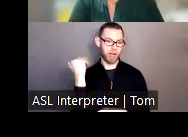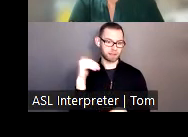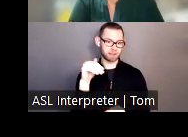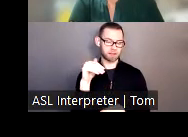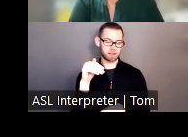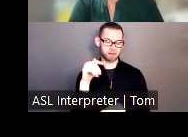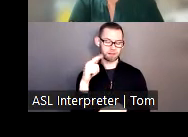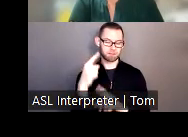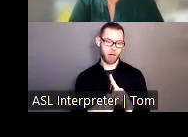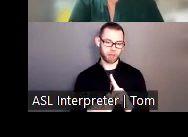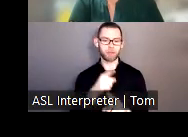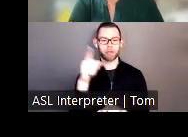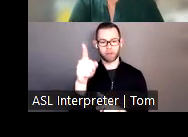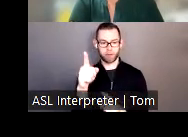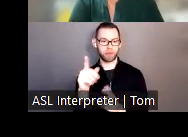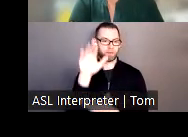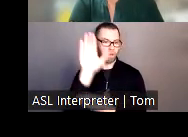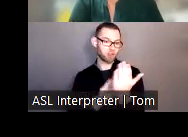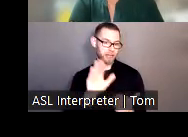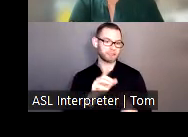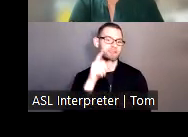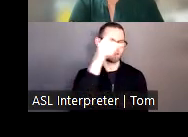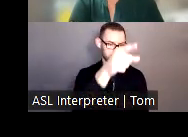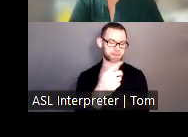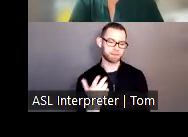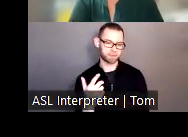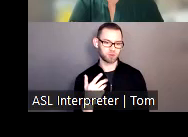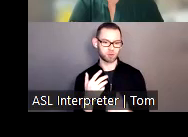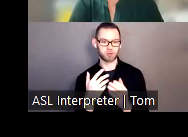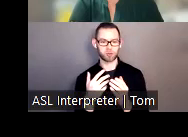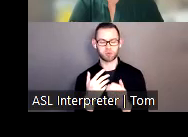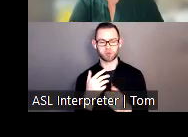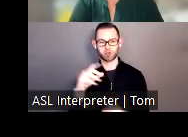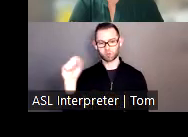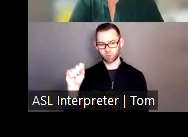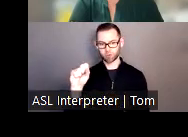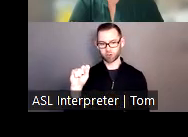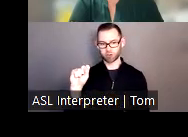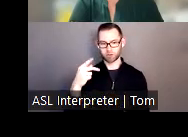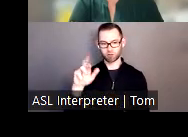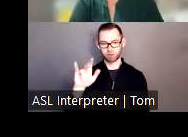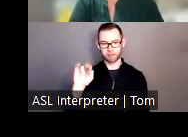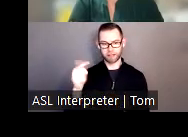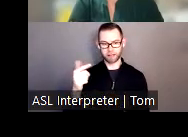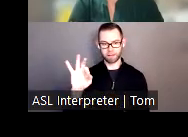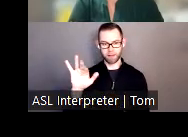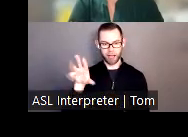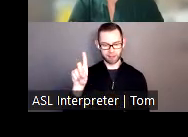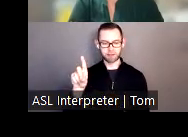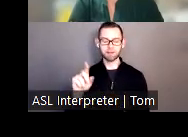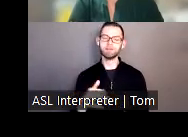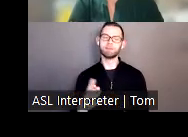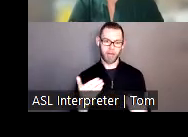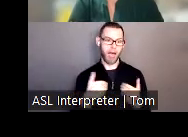Springfield. Next week, there will be one in person in Roxbury, and we're anticipating having at least one